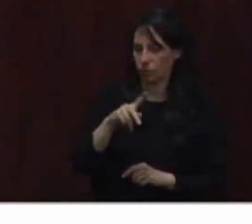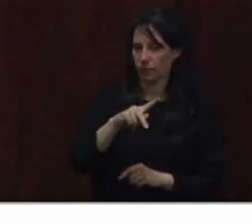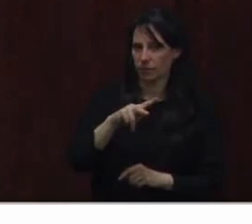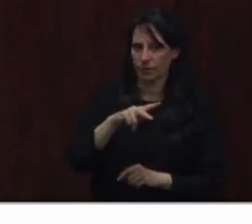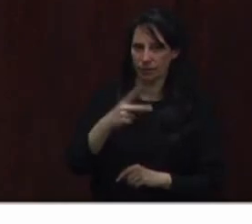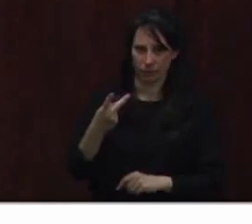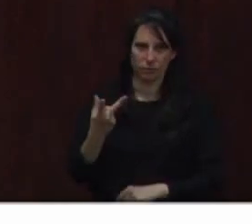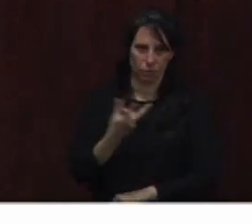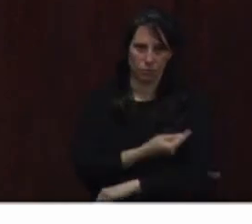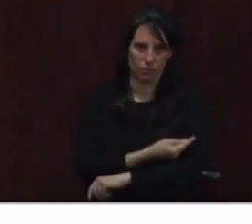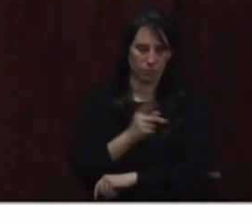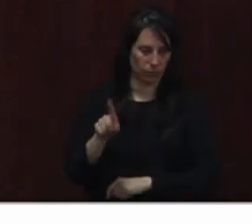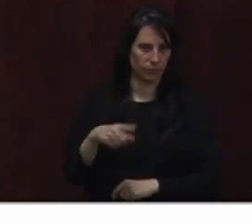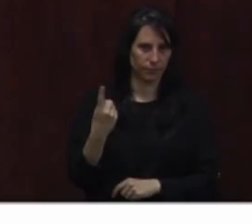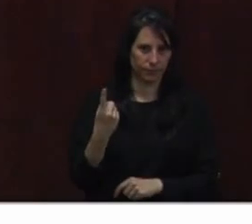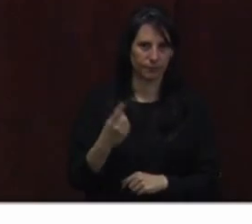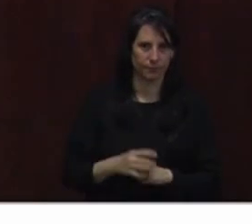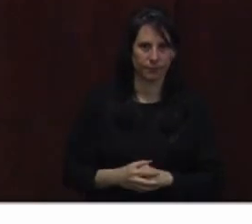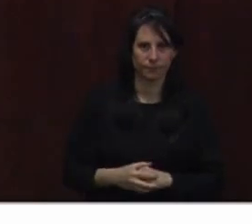to come on up.